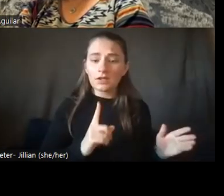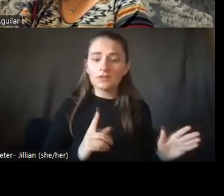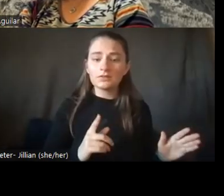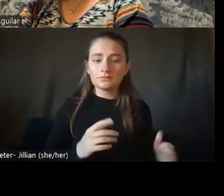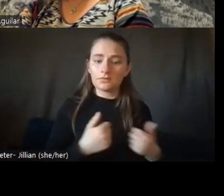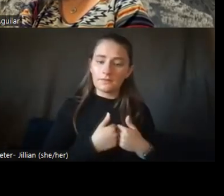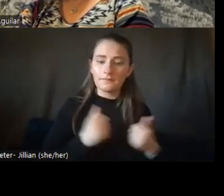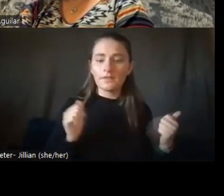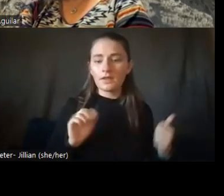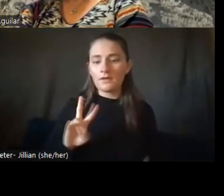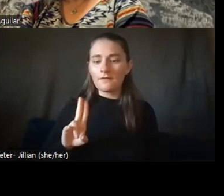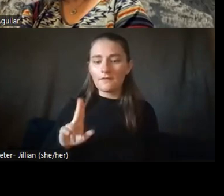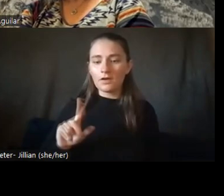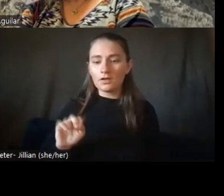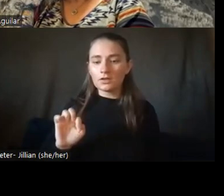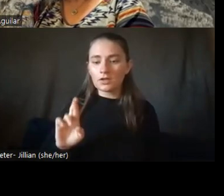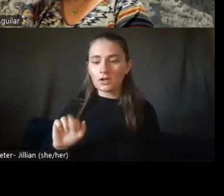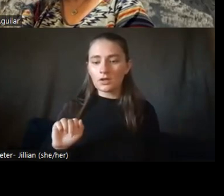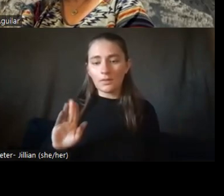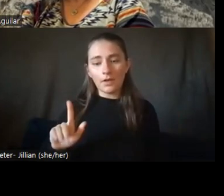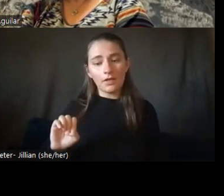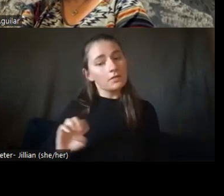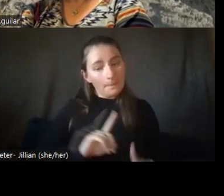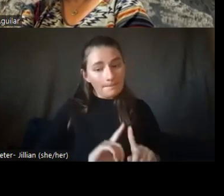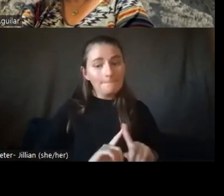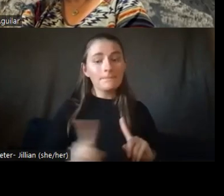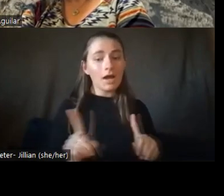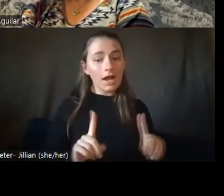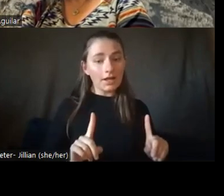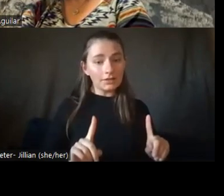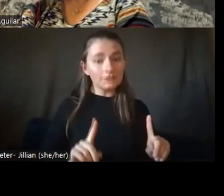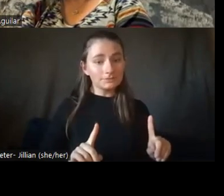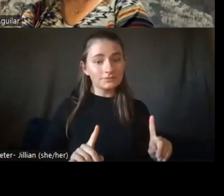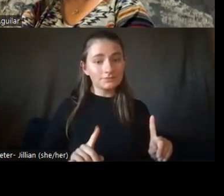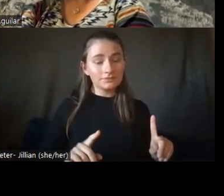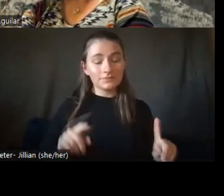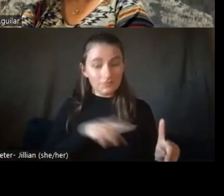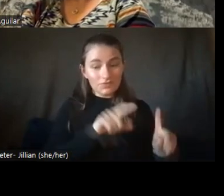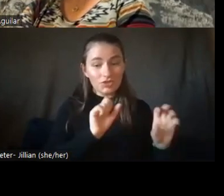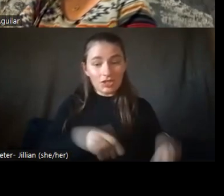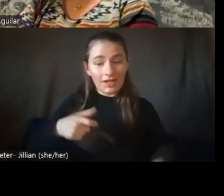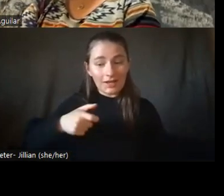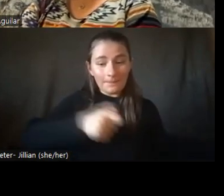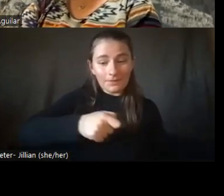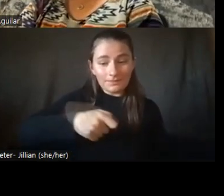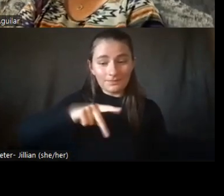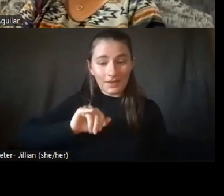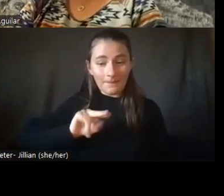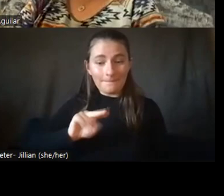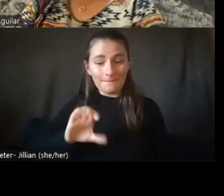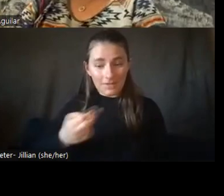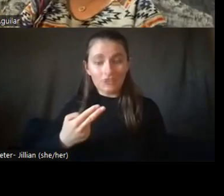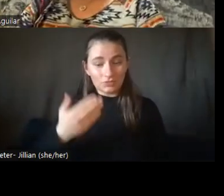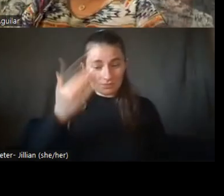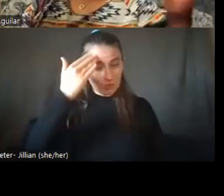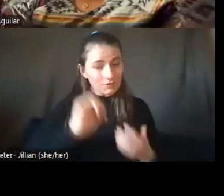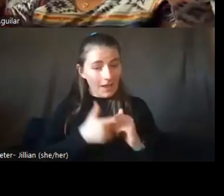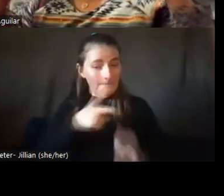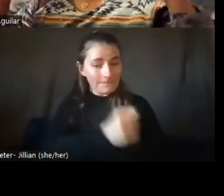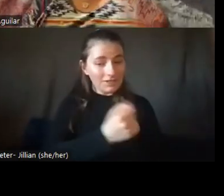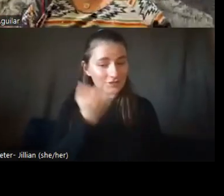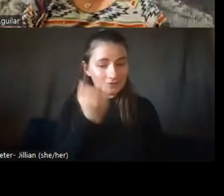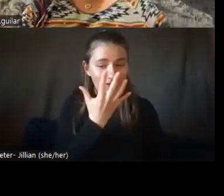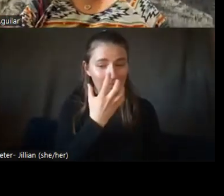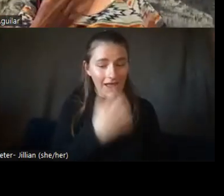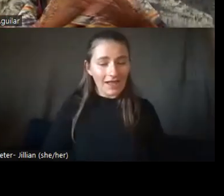actually has a pretty mean pinch on her and has somehow learned to pinch you if she's really mad. Um, and people will be like, Oh my